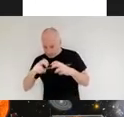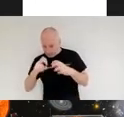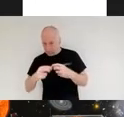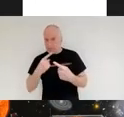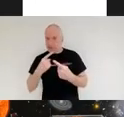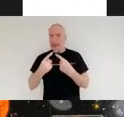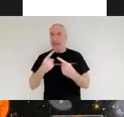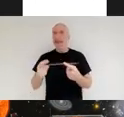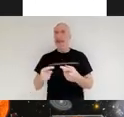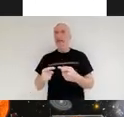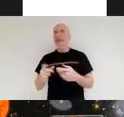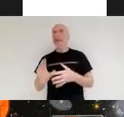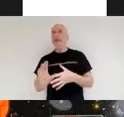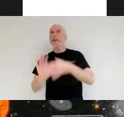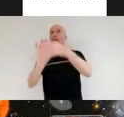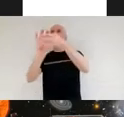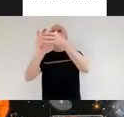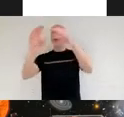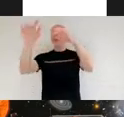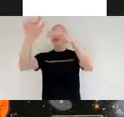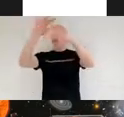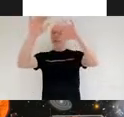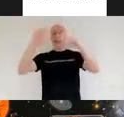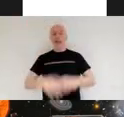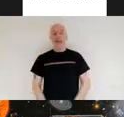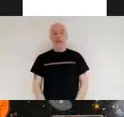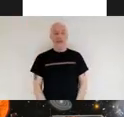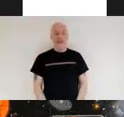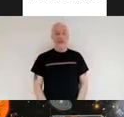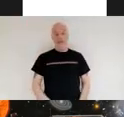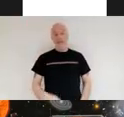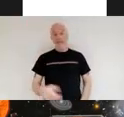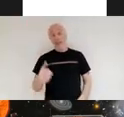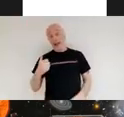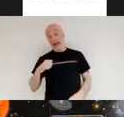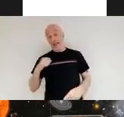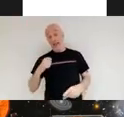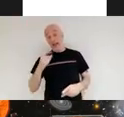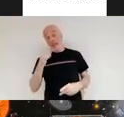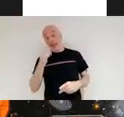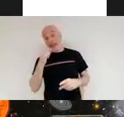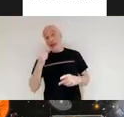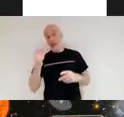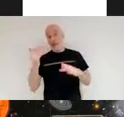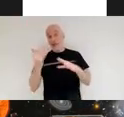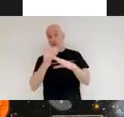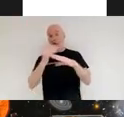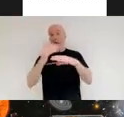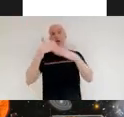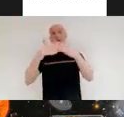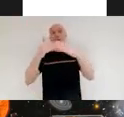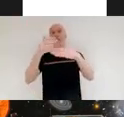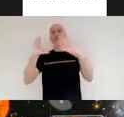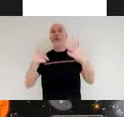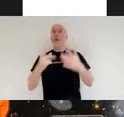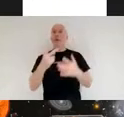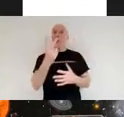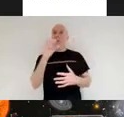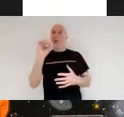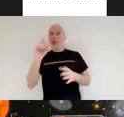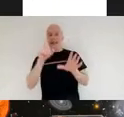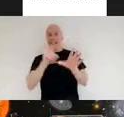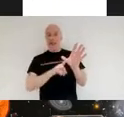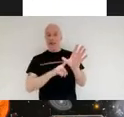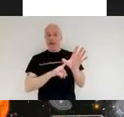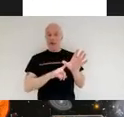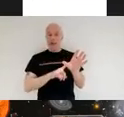and it's got an expected potential operational lifespan of about 20 years and this is